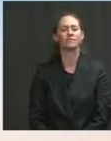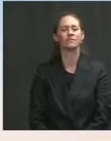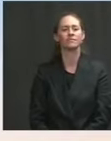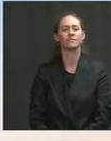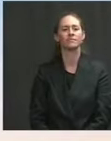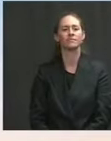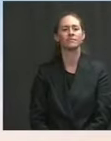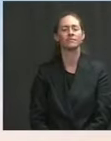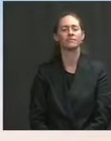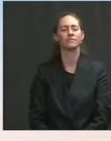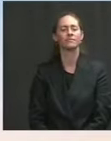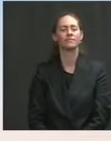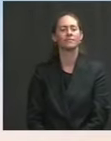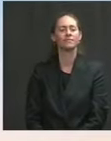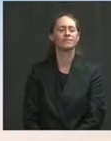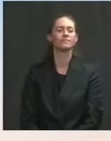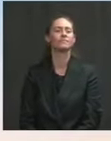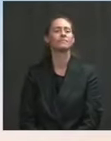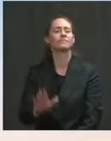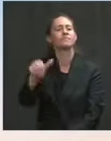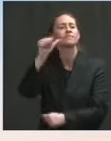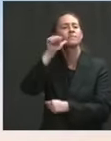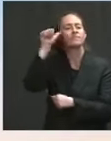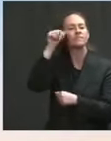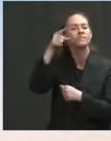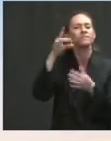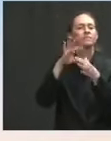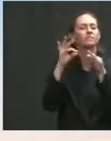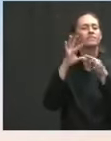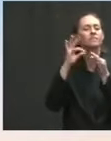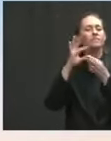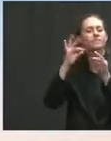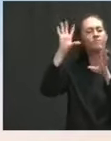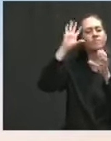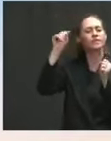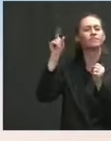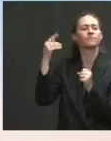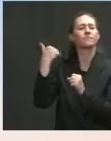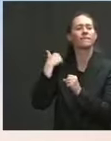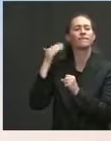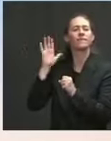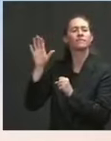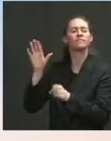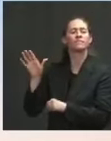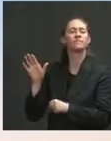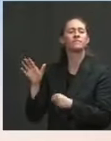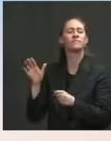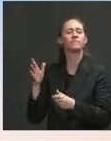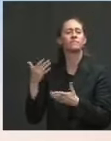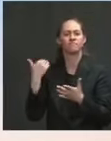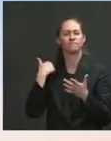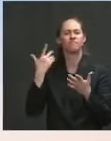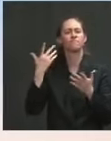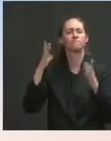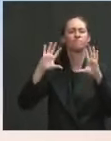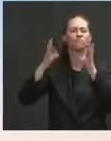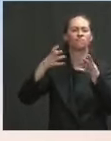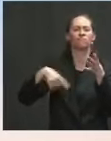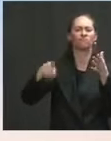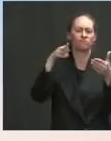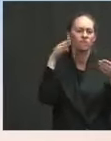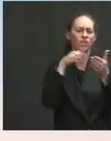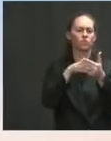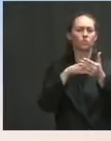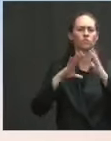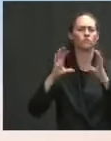The former president filed a class-action lawsuit against three social media companies. And one of the targets as part of that lawsuit is